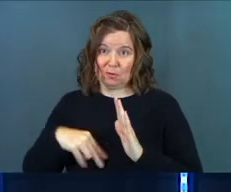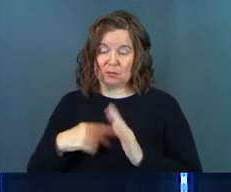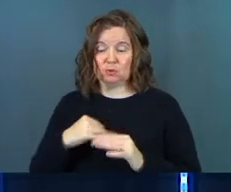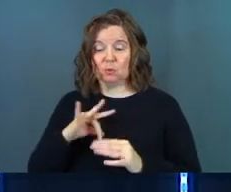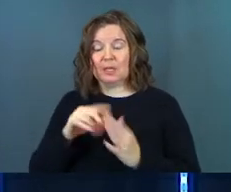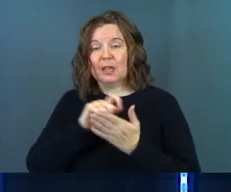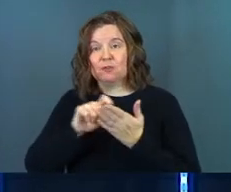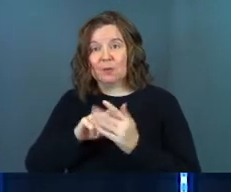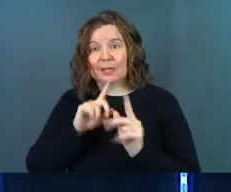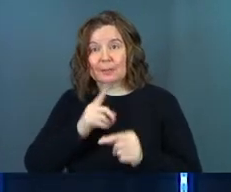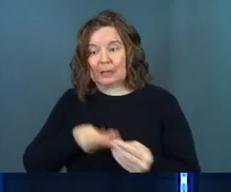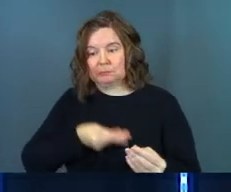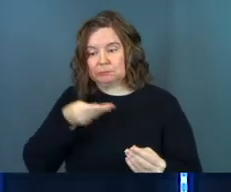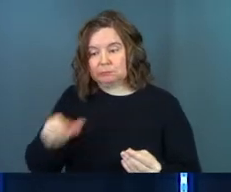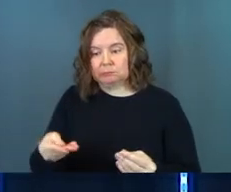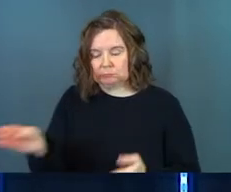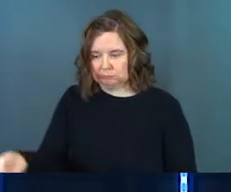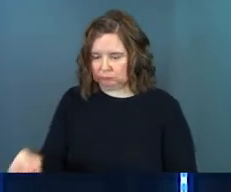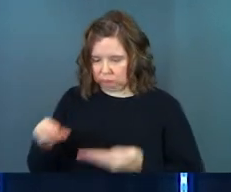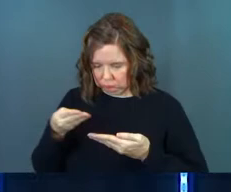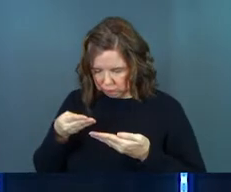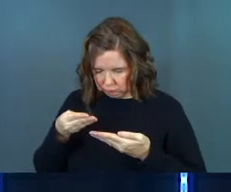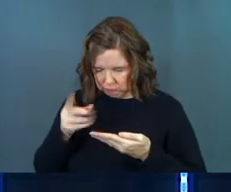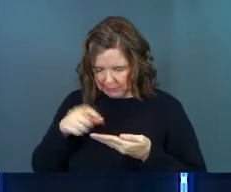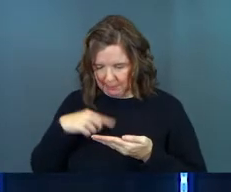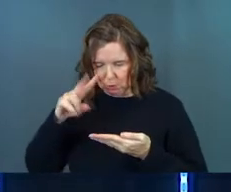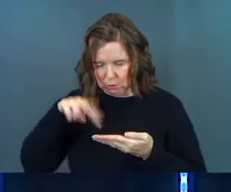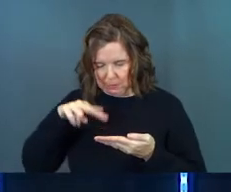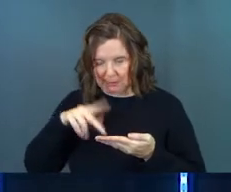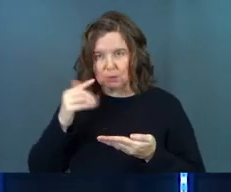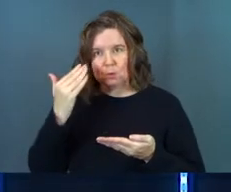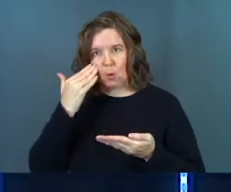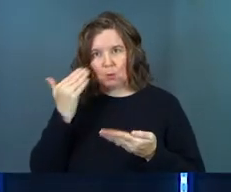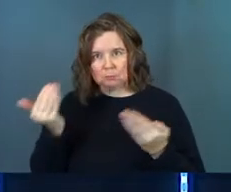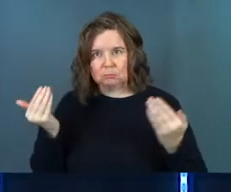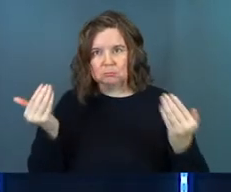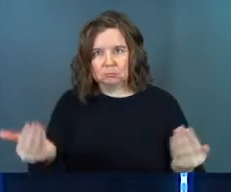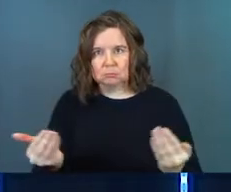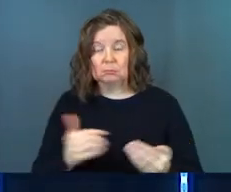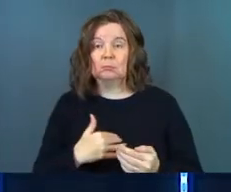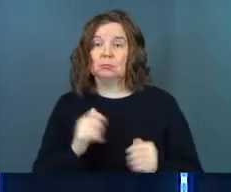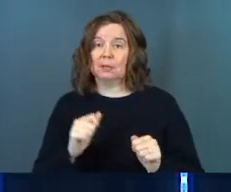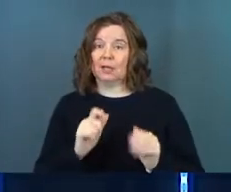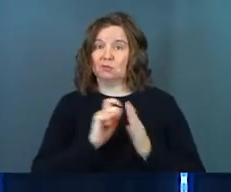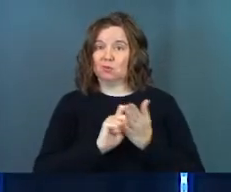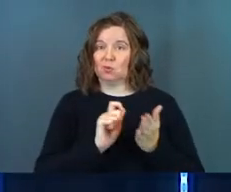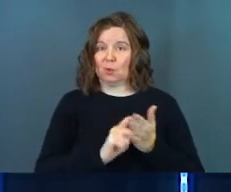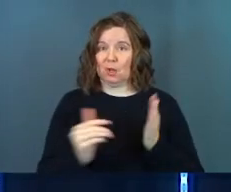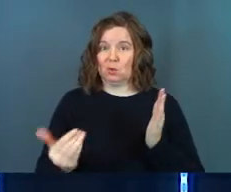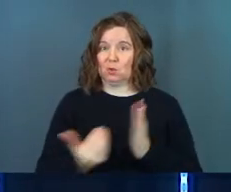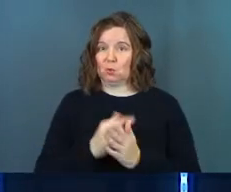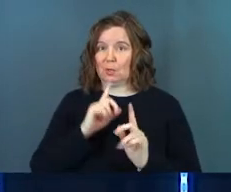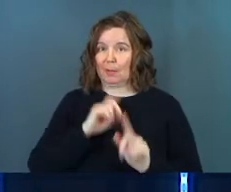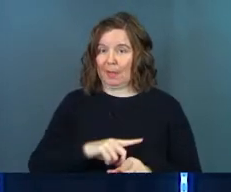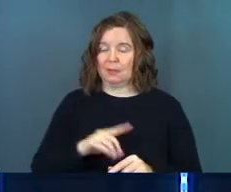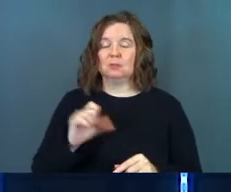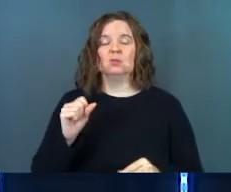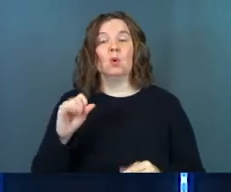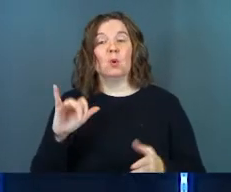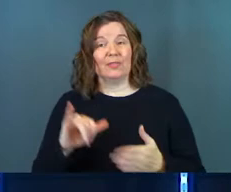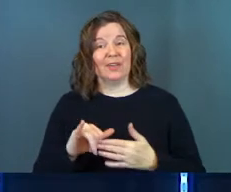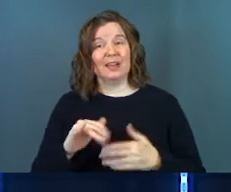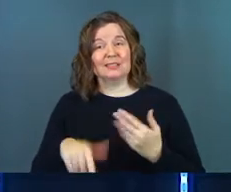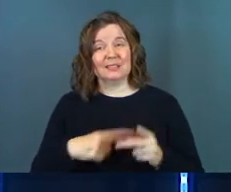if written commands were issued in the midst of battle, he had to be able to read the commands. And he had to be able to write new commands. So